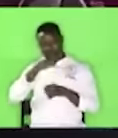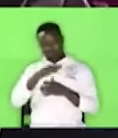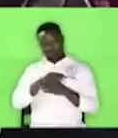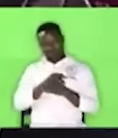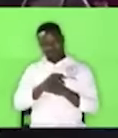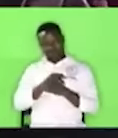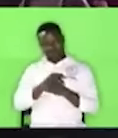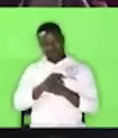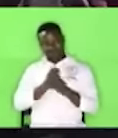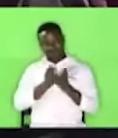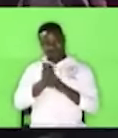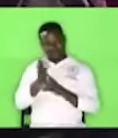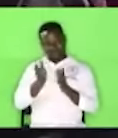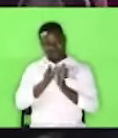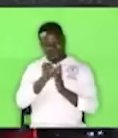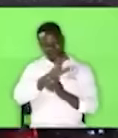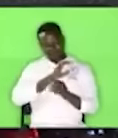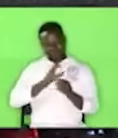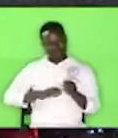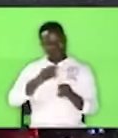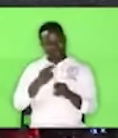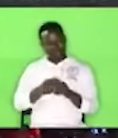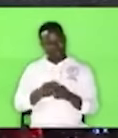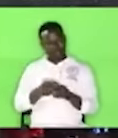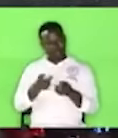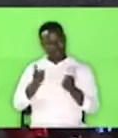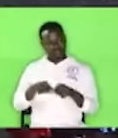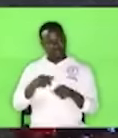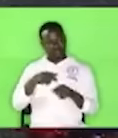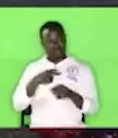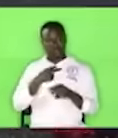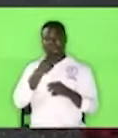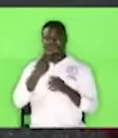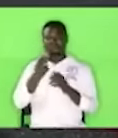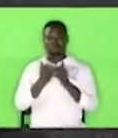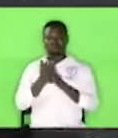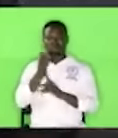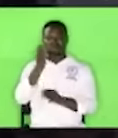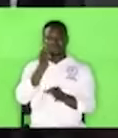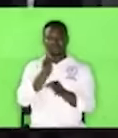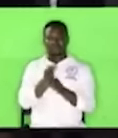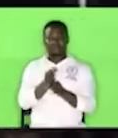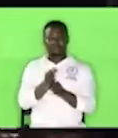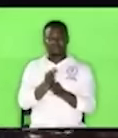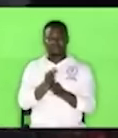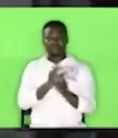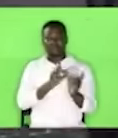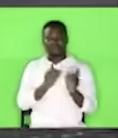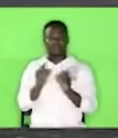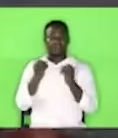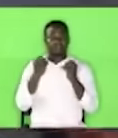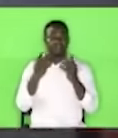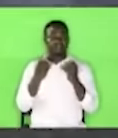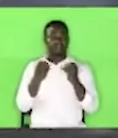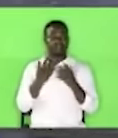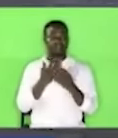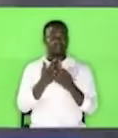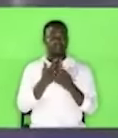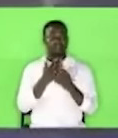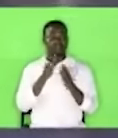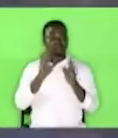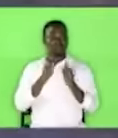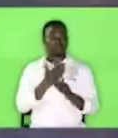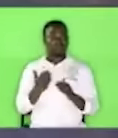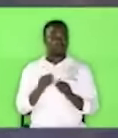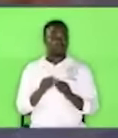the name of Jesus when it is mentioned in faith that's many things there is